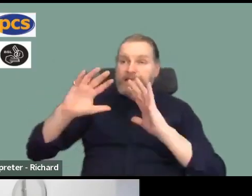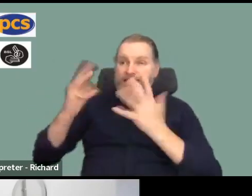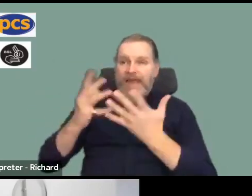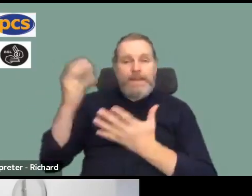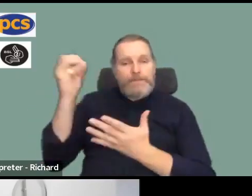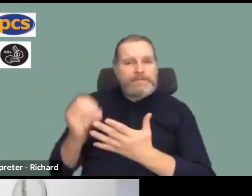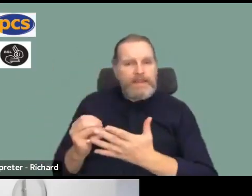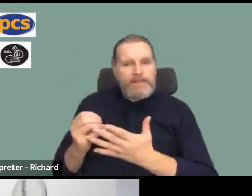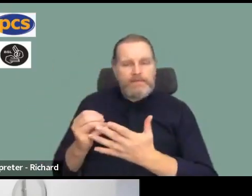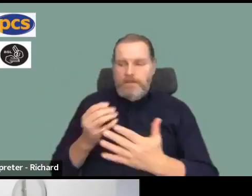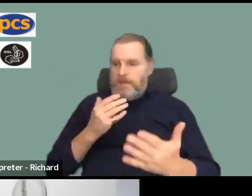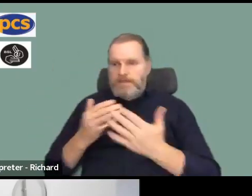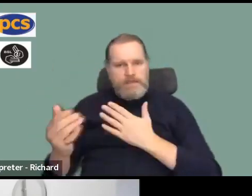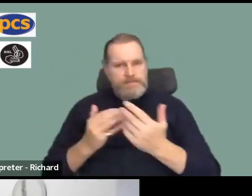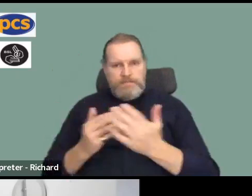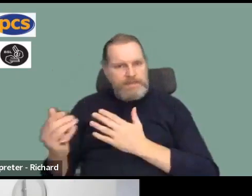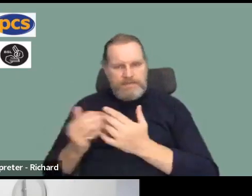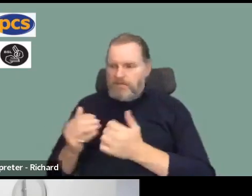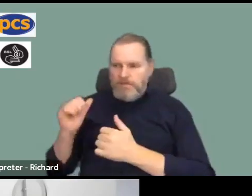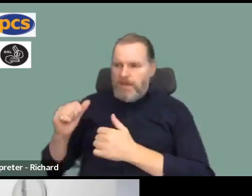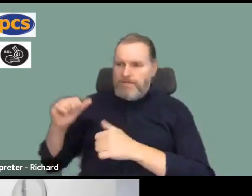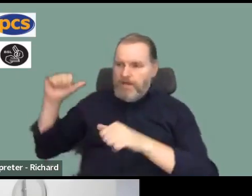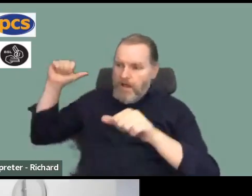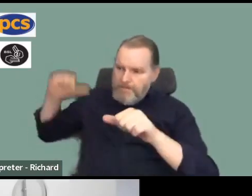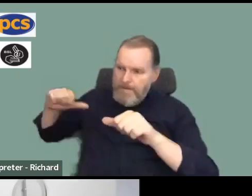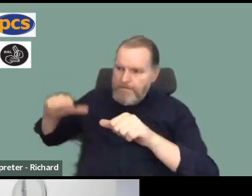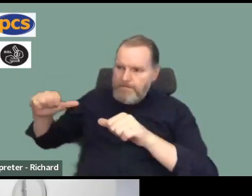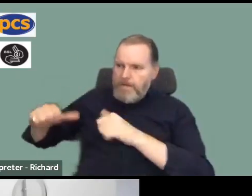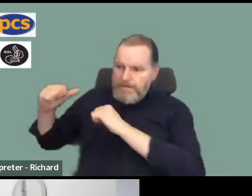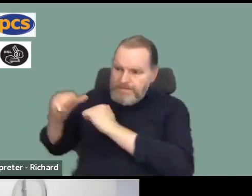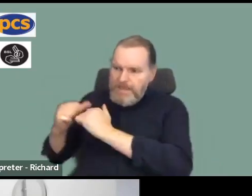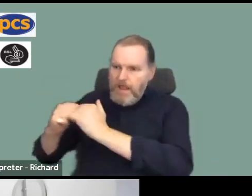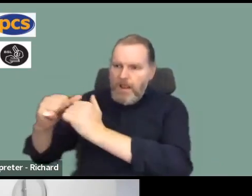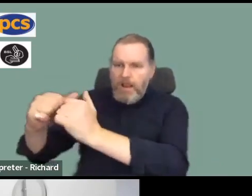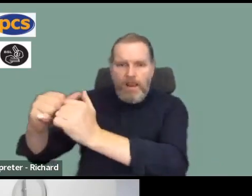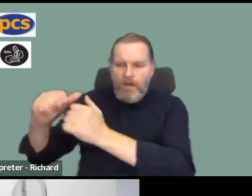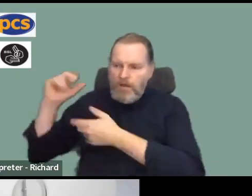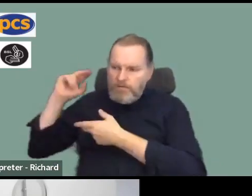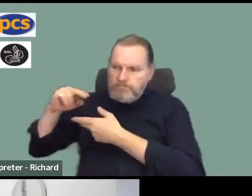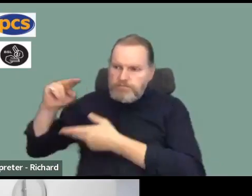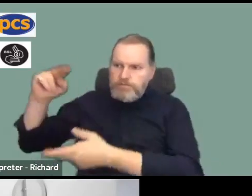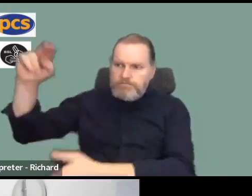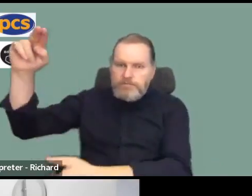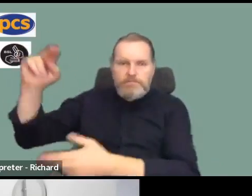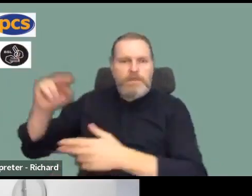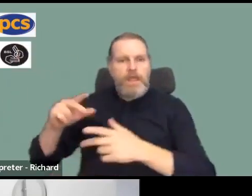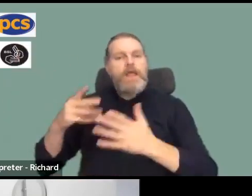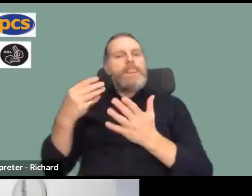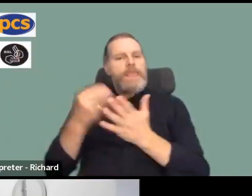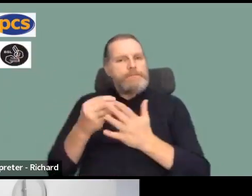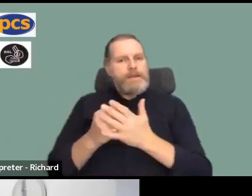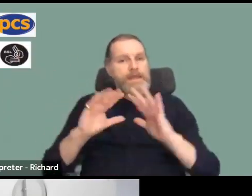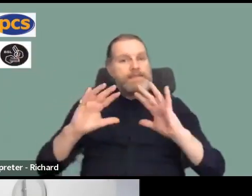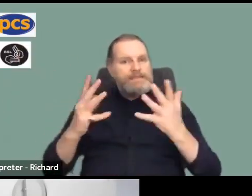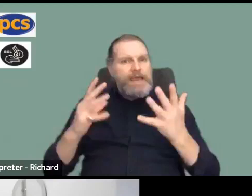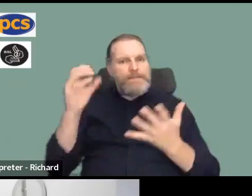Irrespective of whether people are in multi-year deals, if we can force them to give more money, that money should be distributed out across all of our members